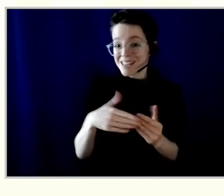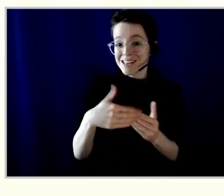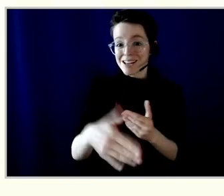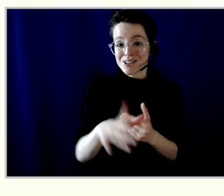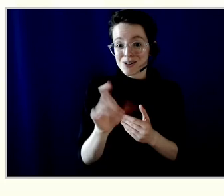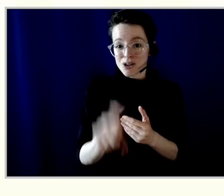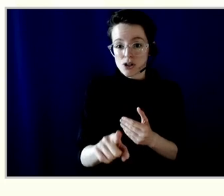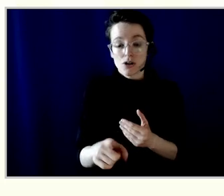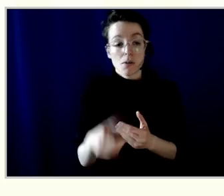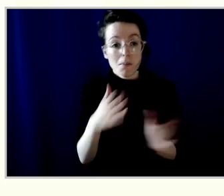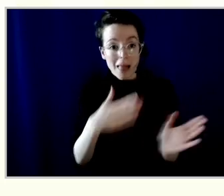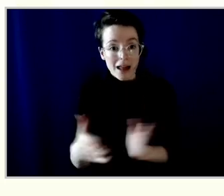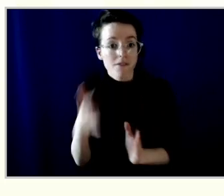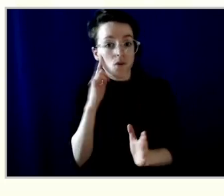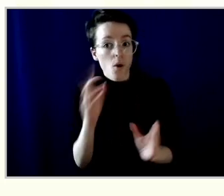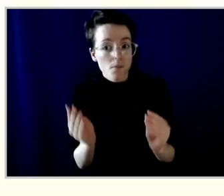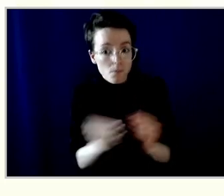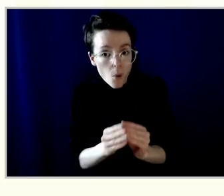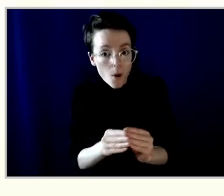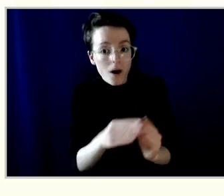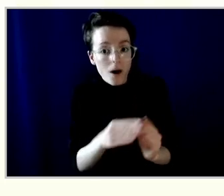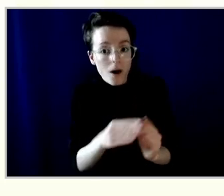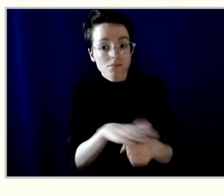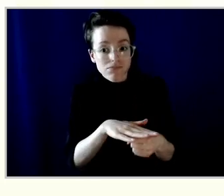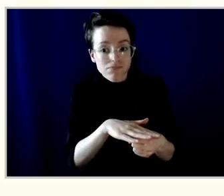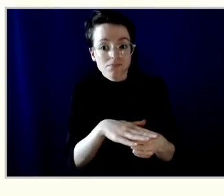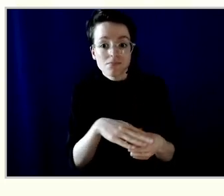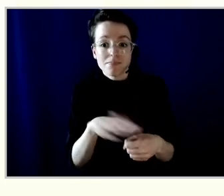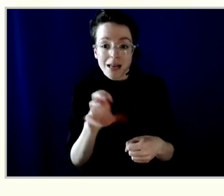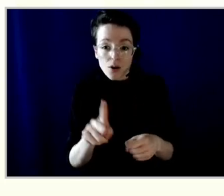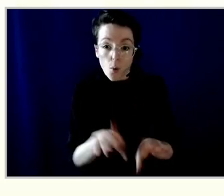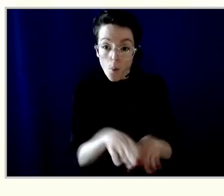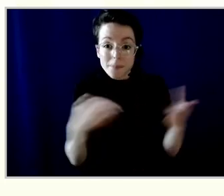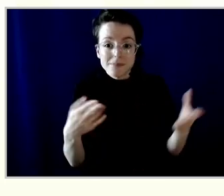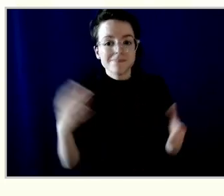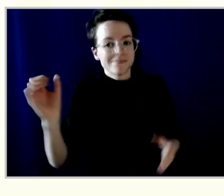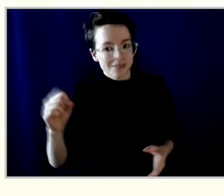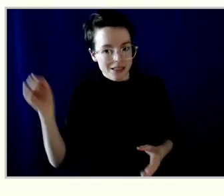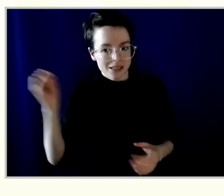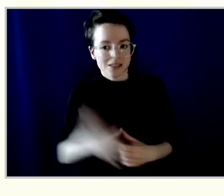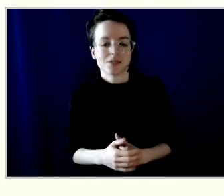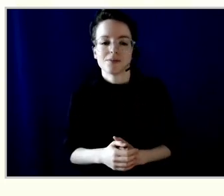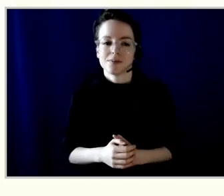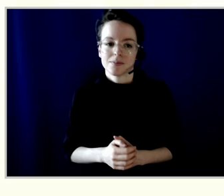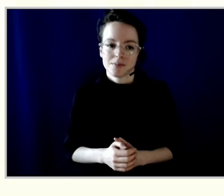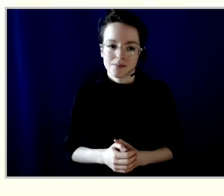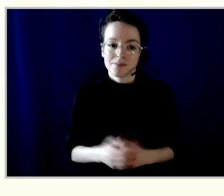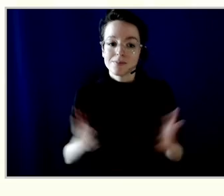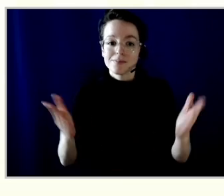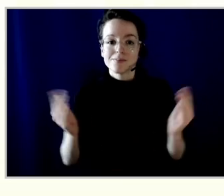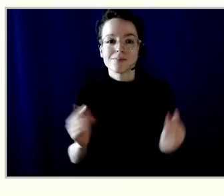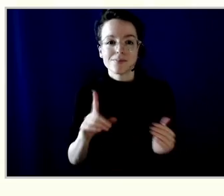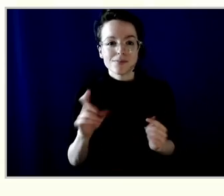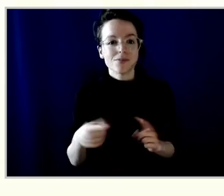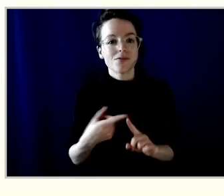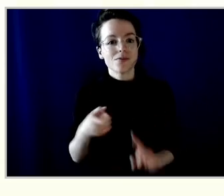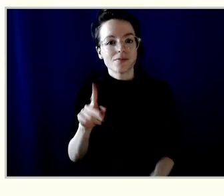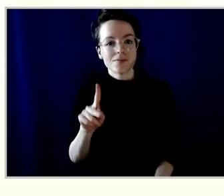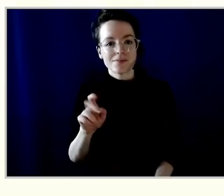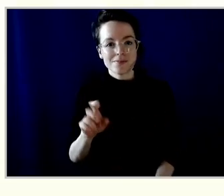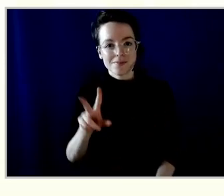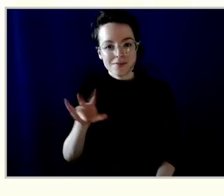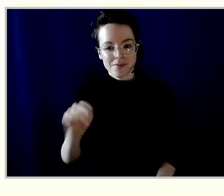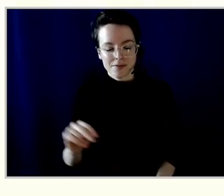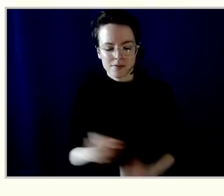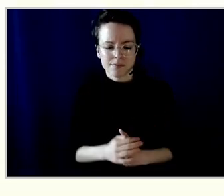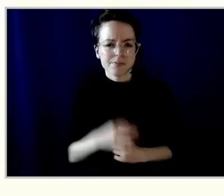branches? But I think you've covered that. Yes. Our next question is from Kelvin. Is there a way for members to review a list of